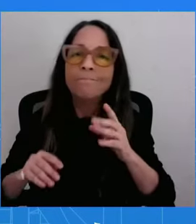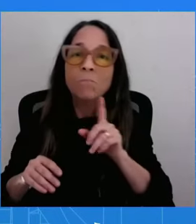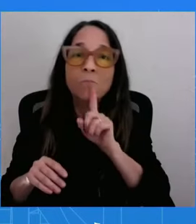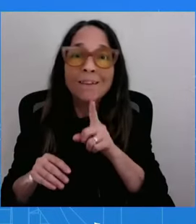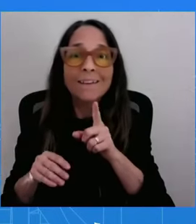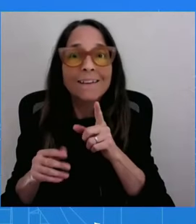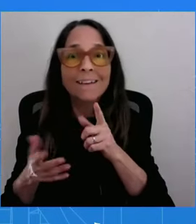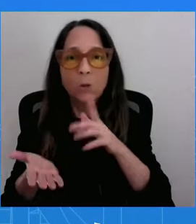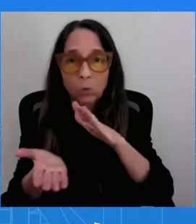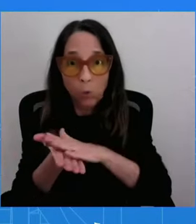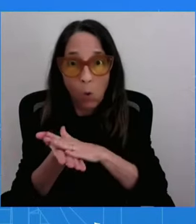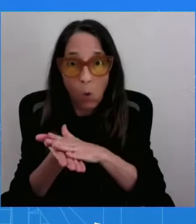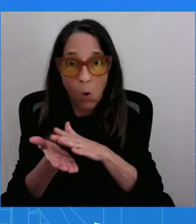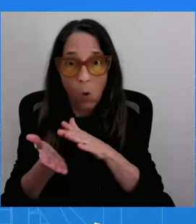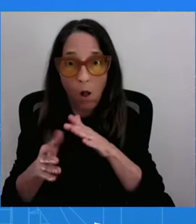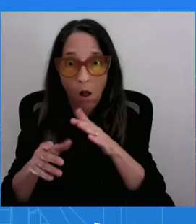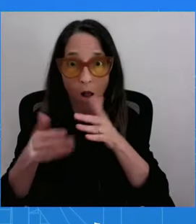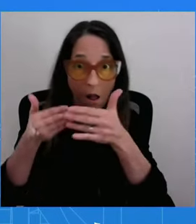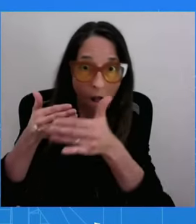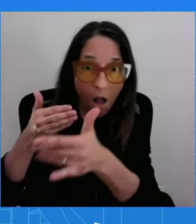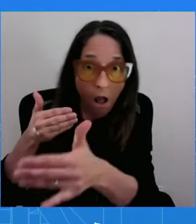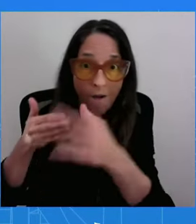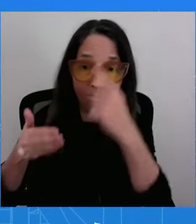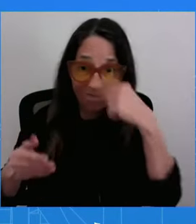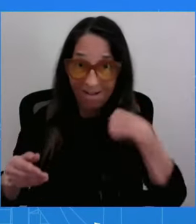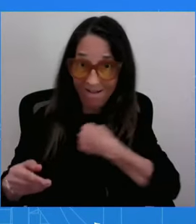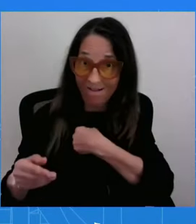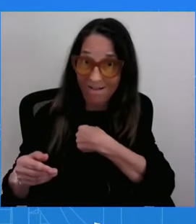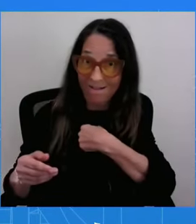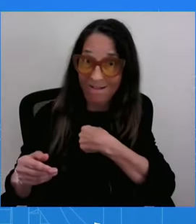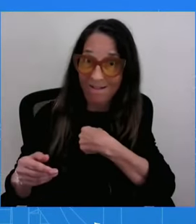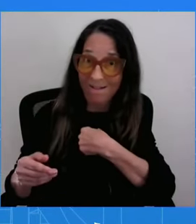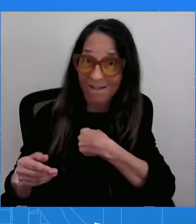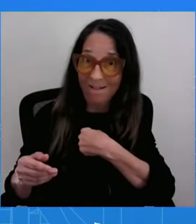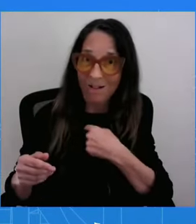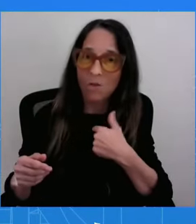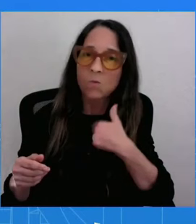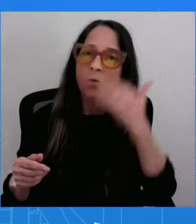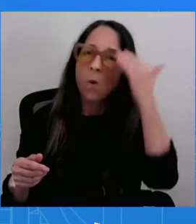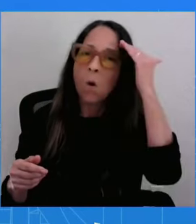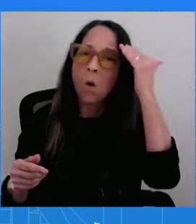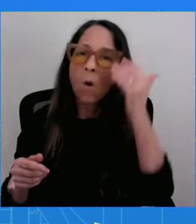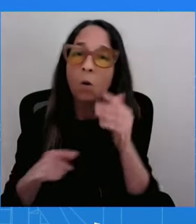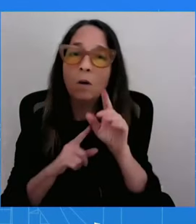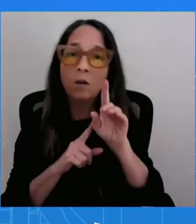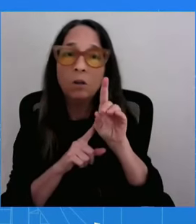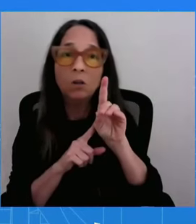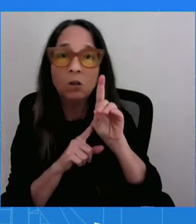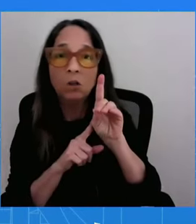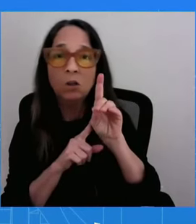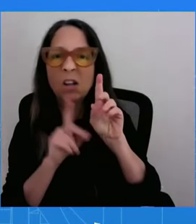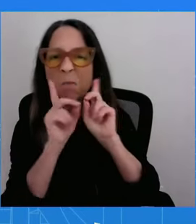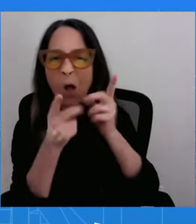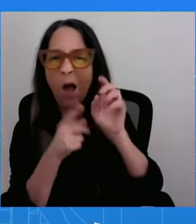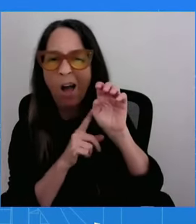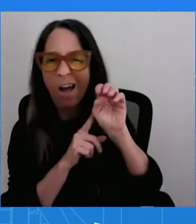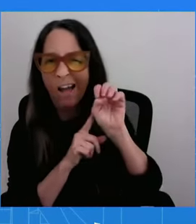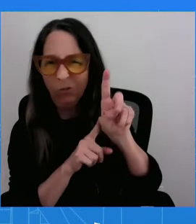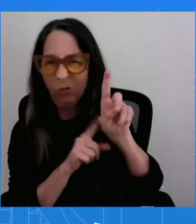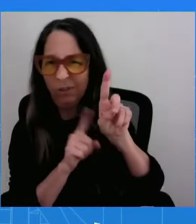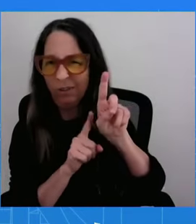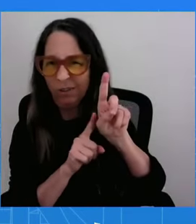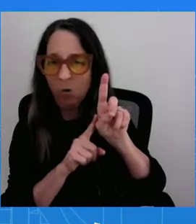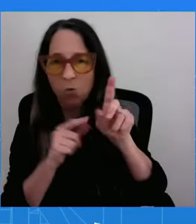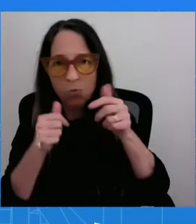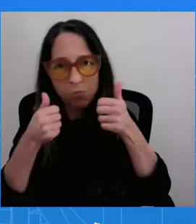I know the Department of Education is focused on, and I know that they, this is something that is incredibly important. And so, we have made,